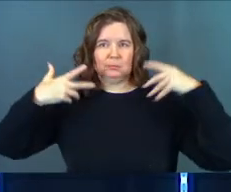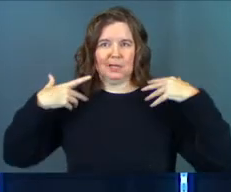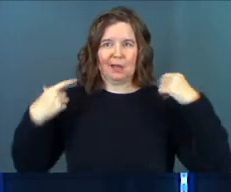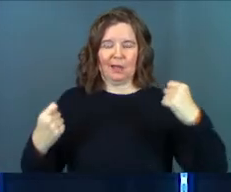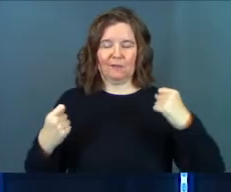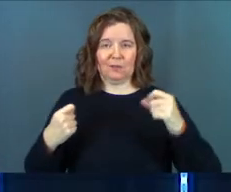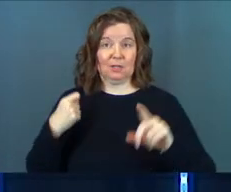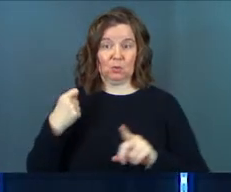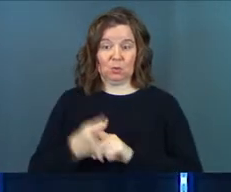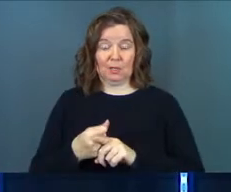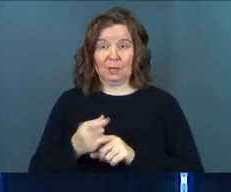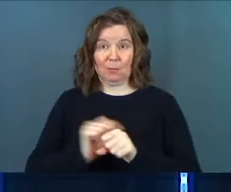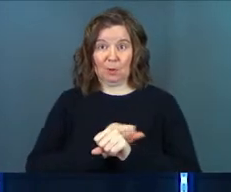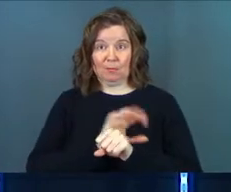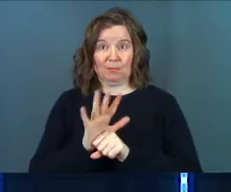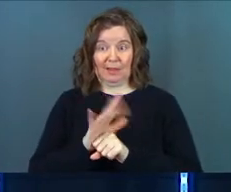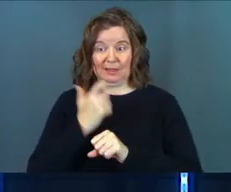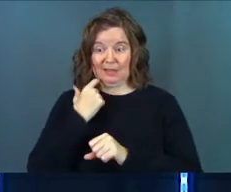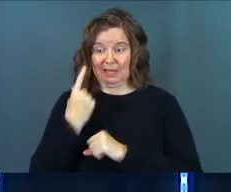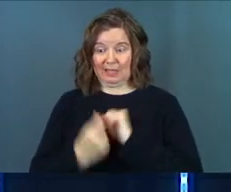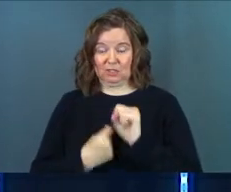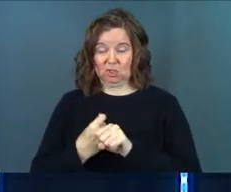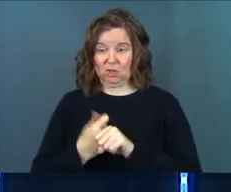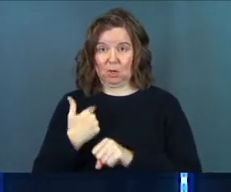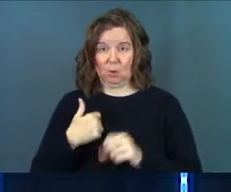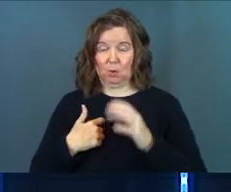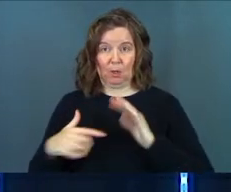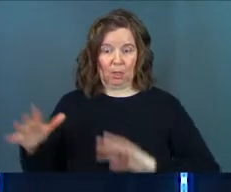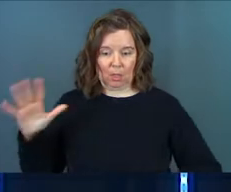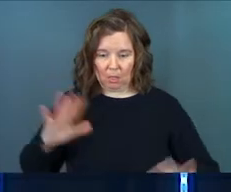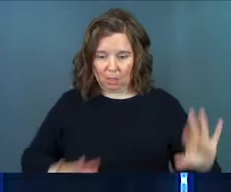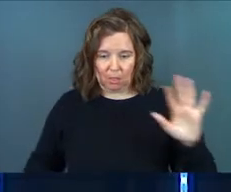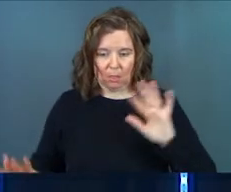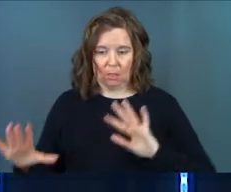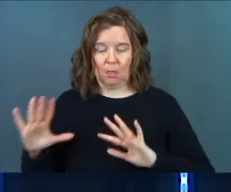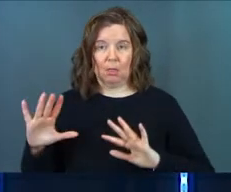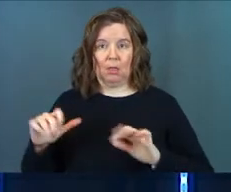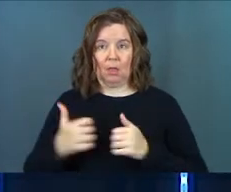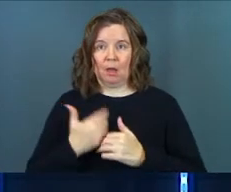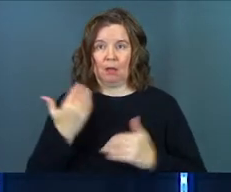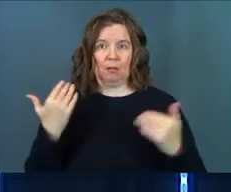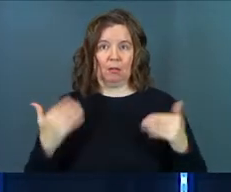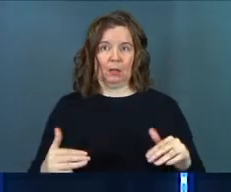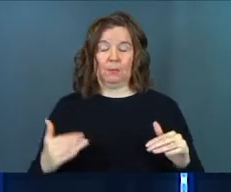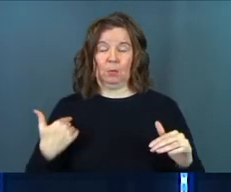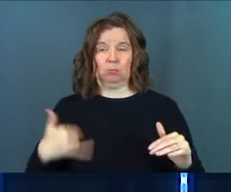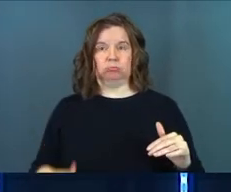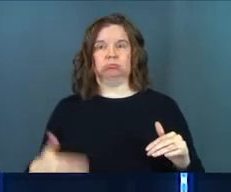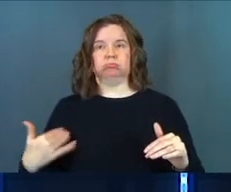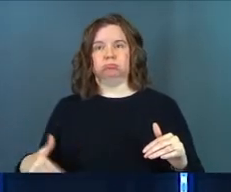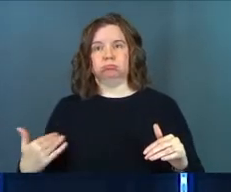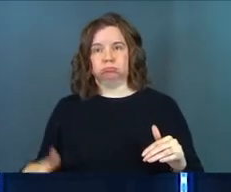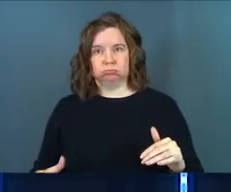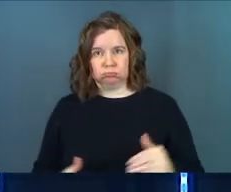And you hit us with a pandemic like this last year. And we just, we get hit all over again with just how limited we really are.